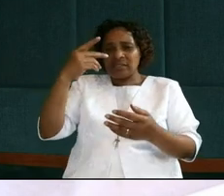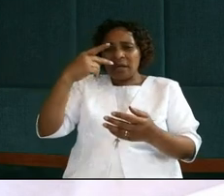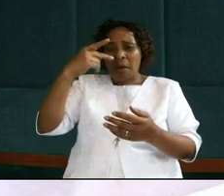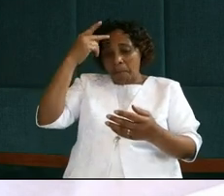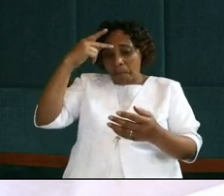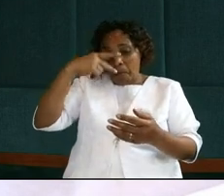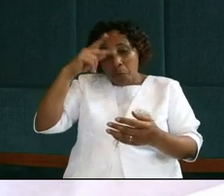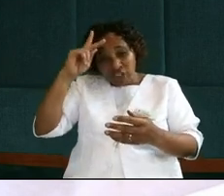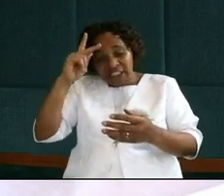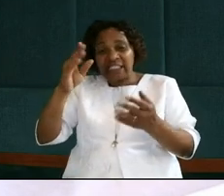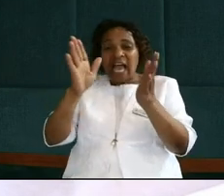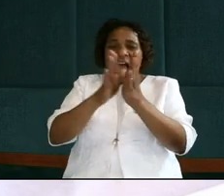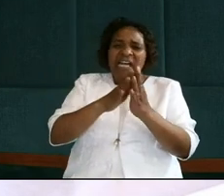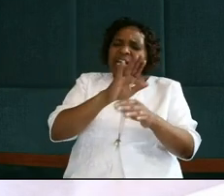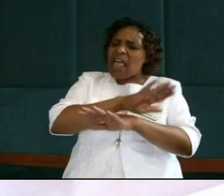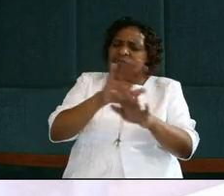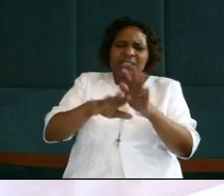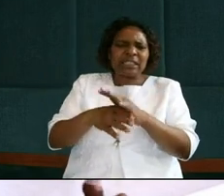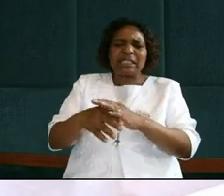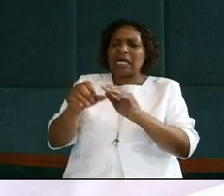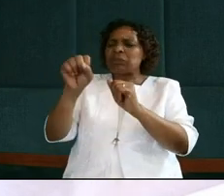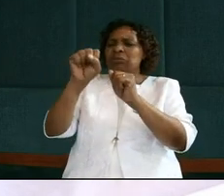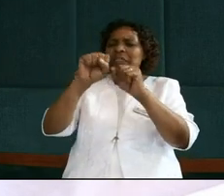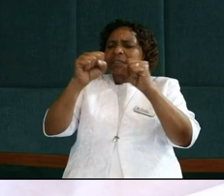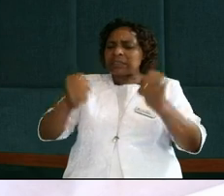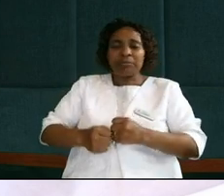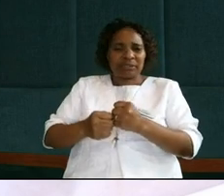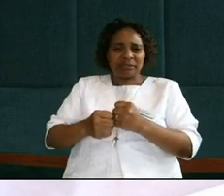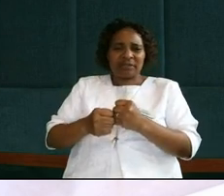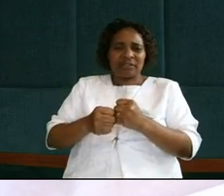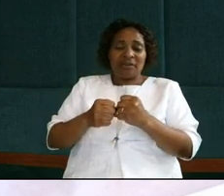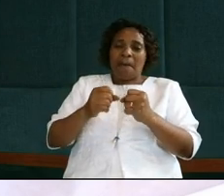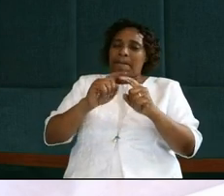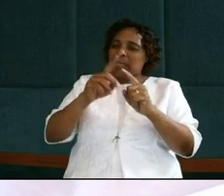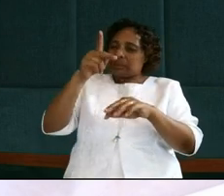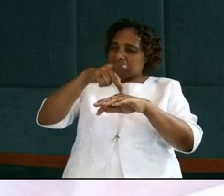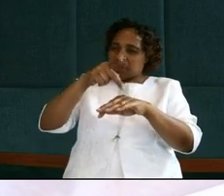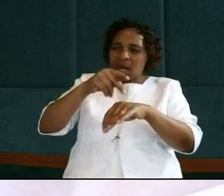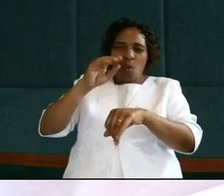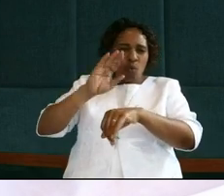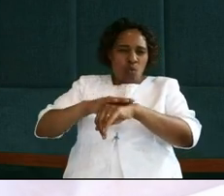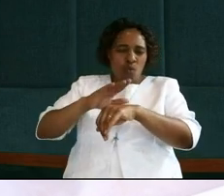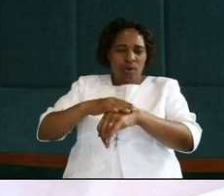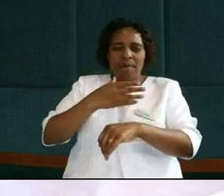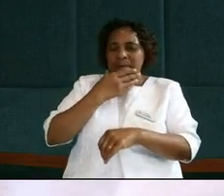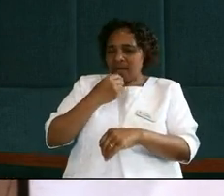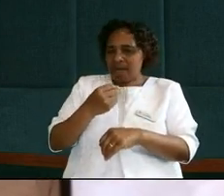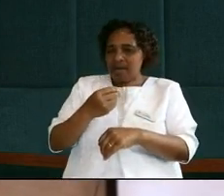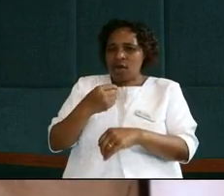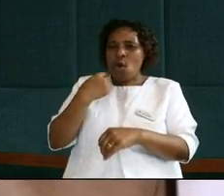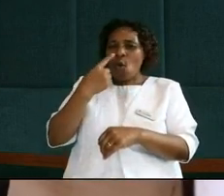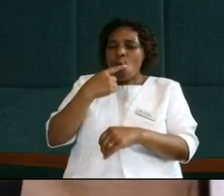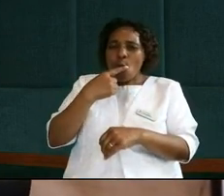we miss on the real issues of eternity. Peter was a good guy who did not